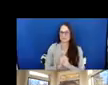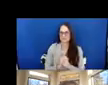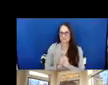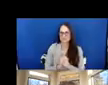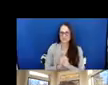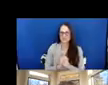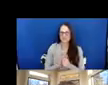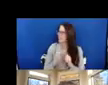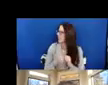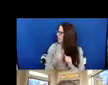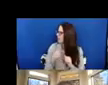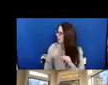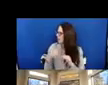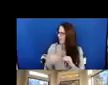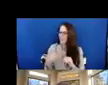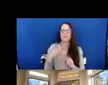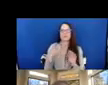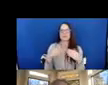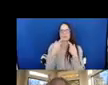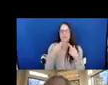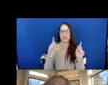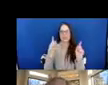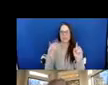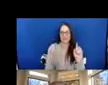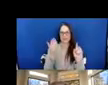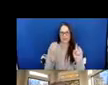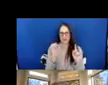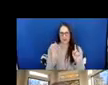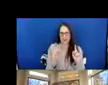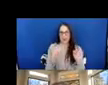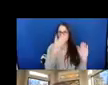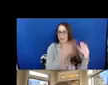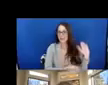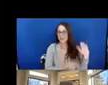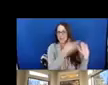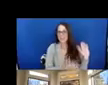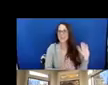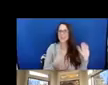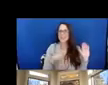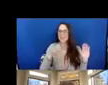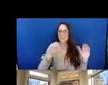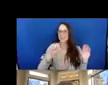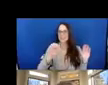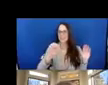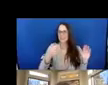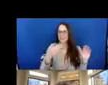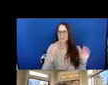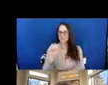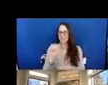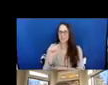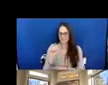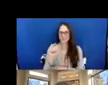How do I advance my, oh, there it is. Okay. So here we have, uh, Sesha at, uh, home,